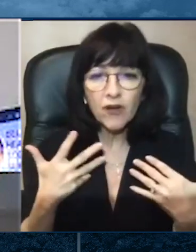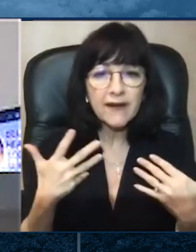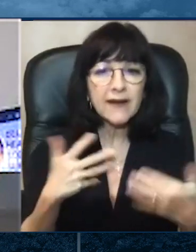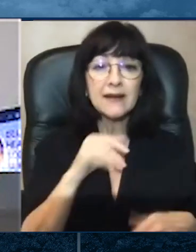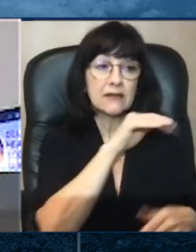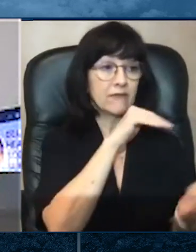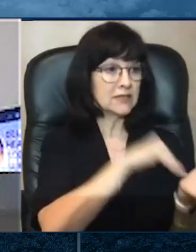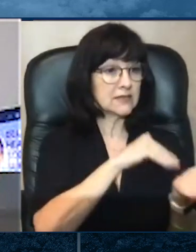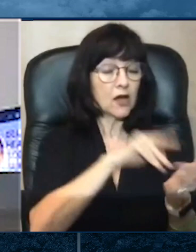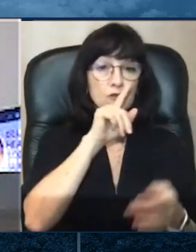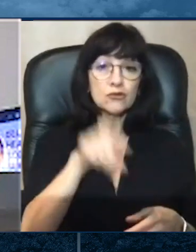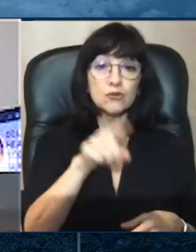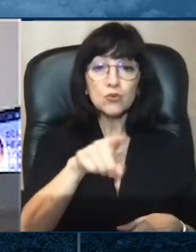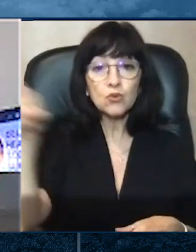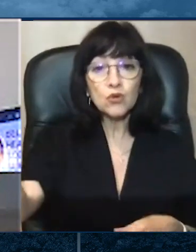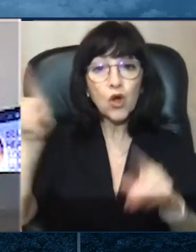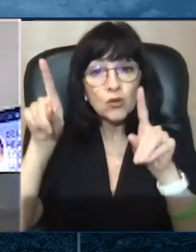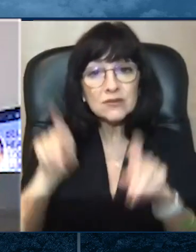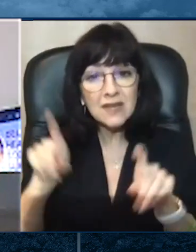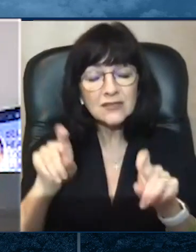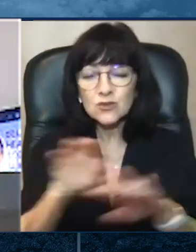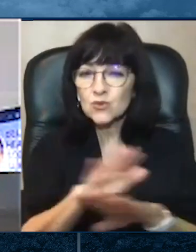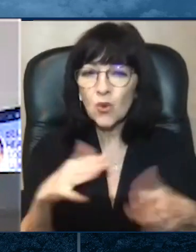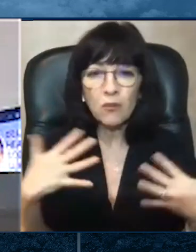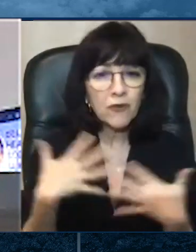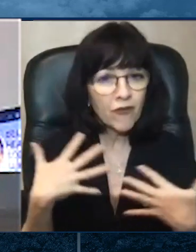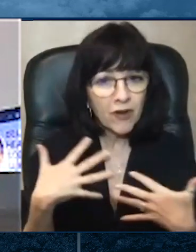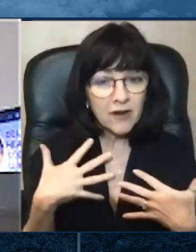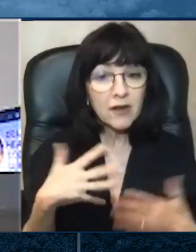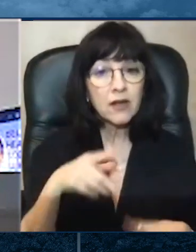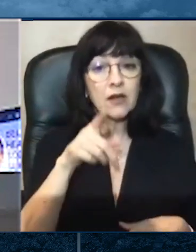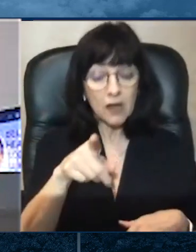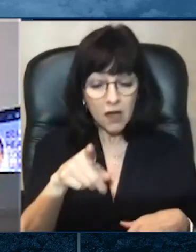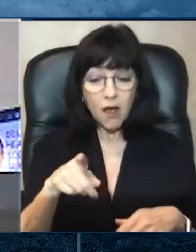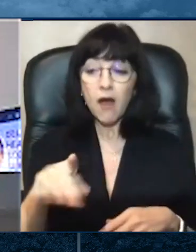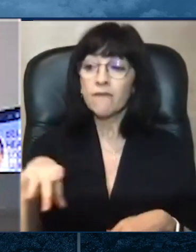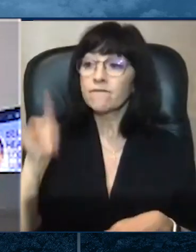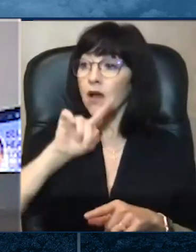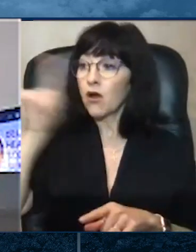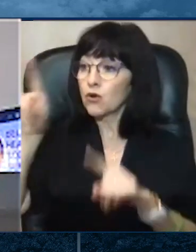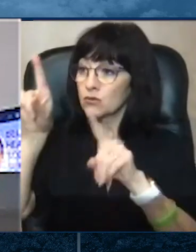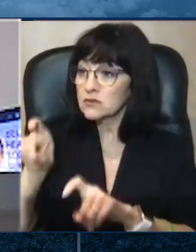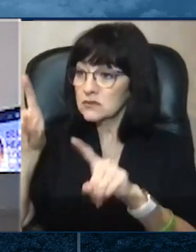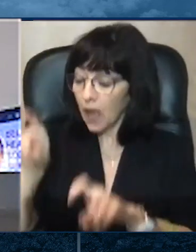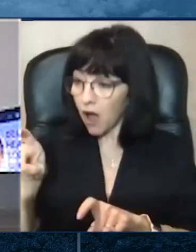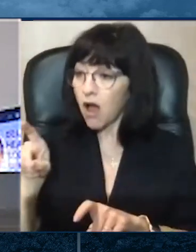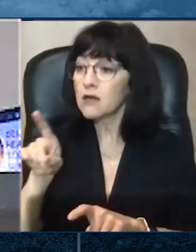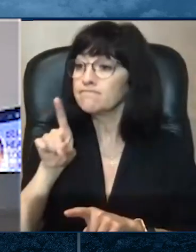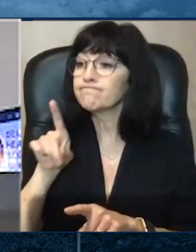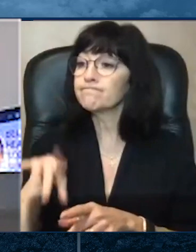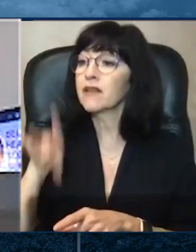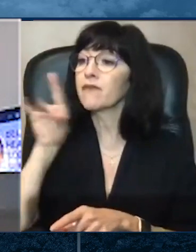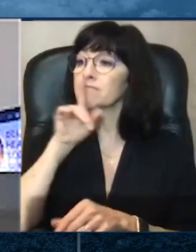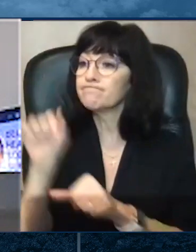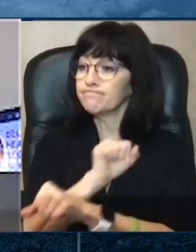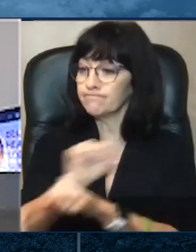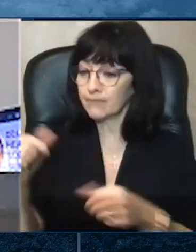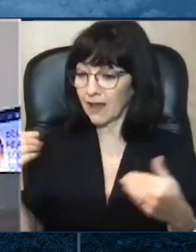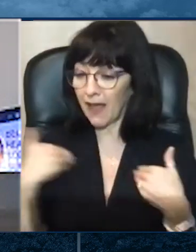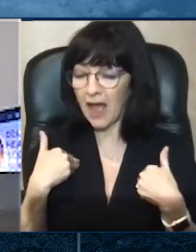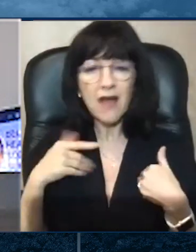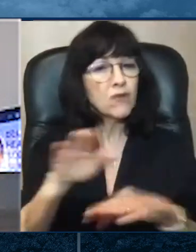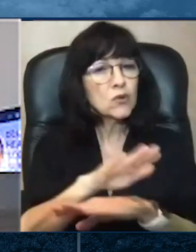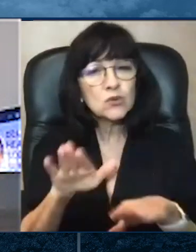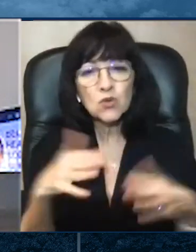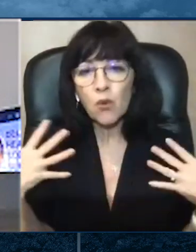if your test is positive. And most of all, do not be afraid if you or someone from your family needs medical